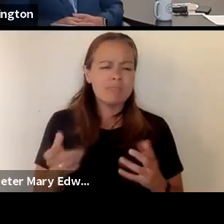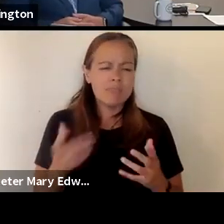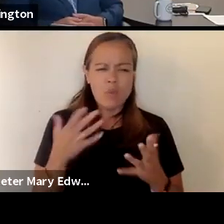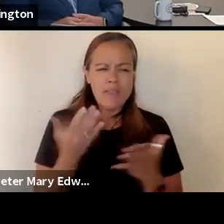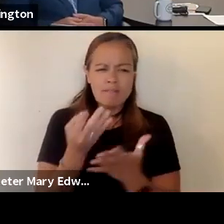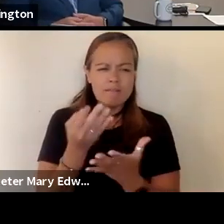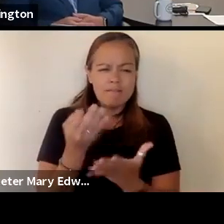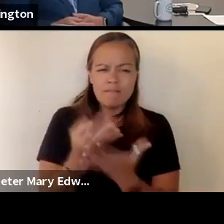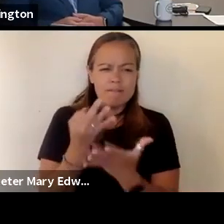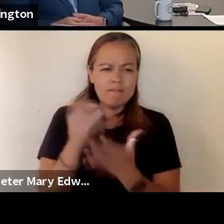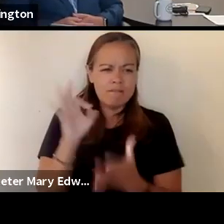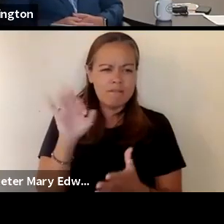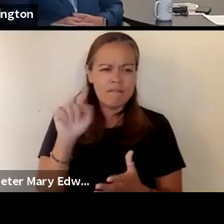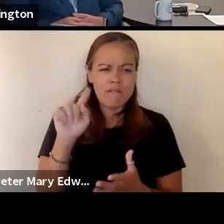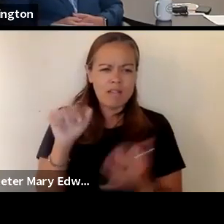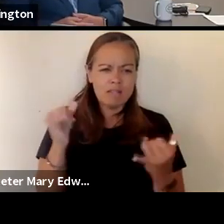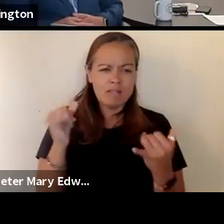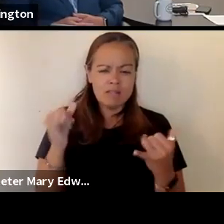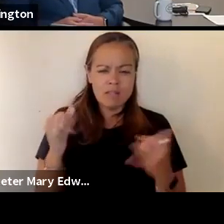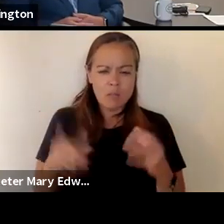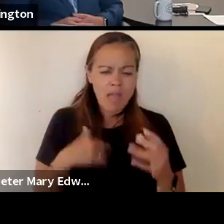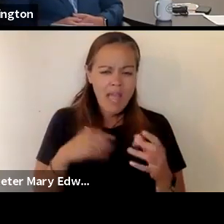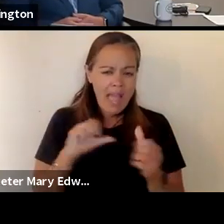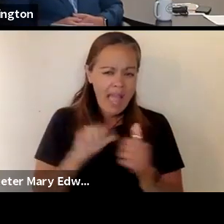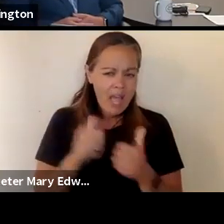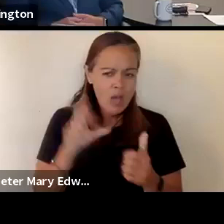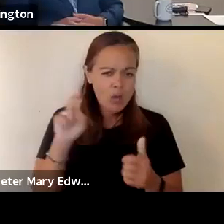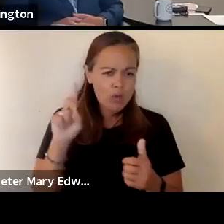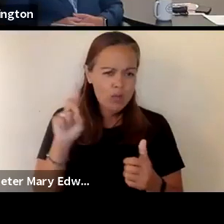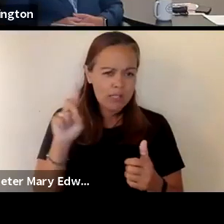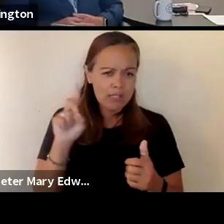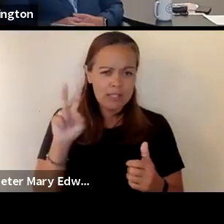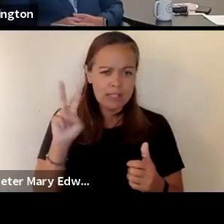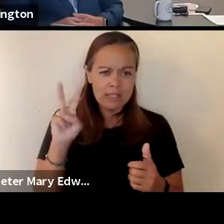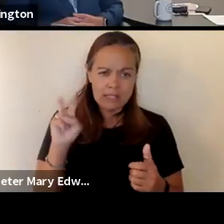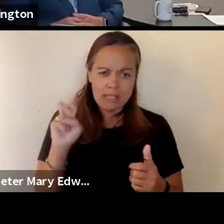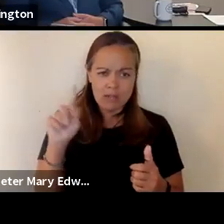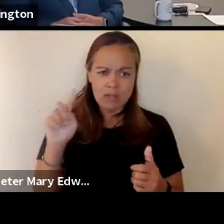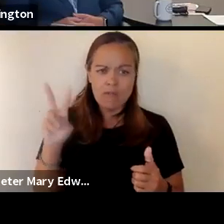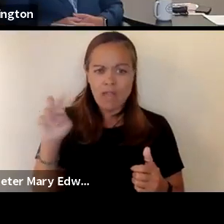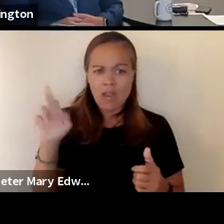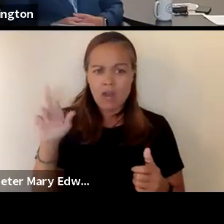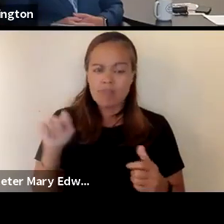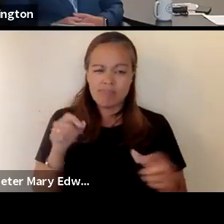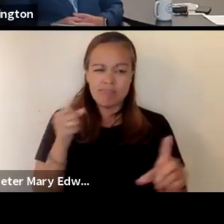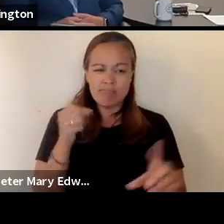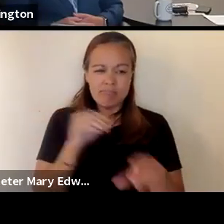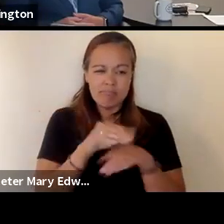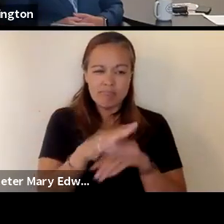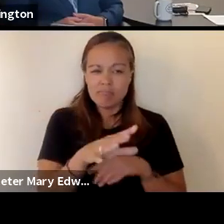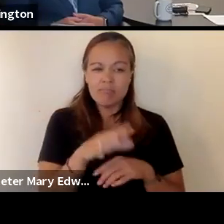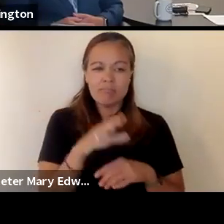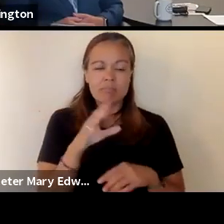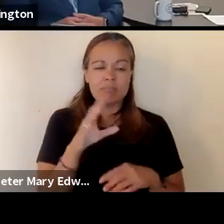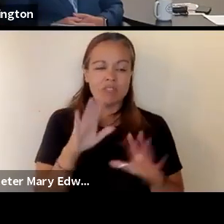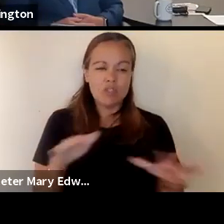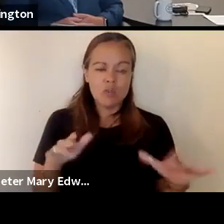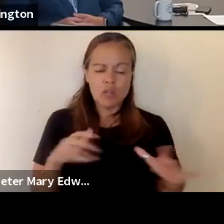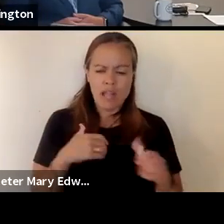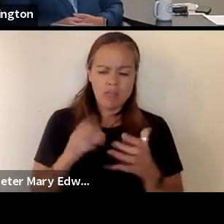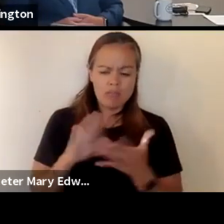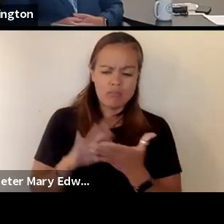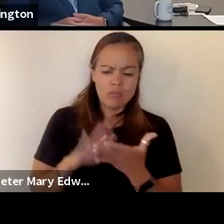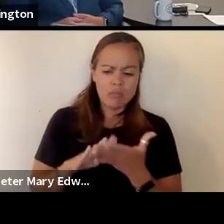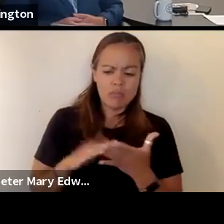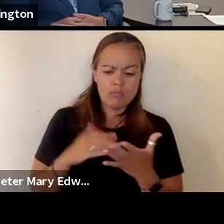this point about how the delta variant affects children and how can schools take measures to protect against this new